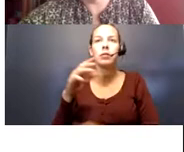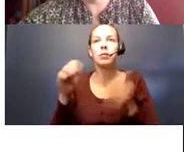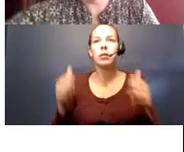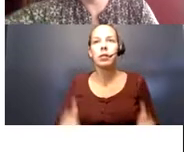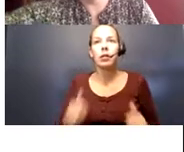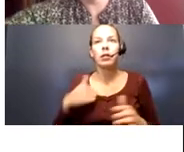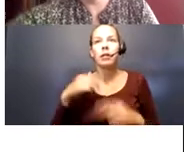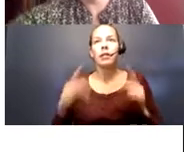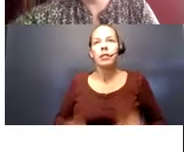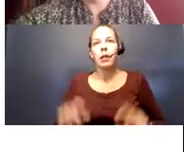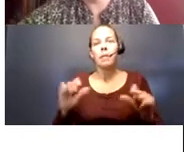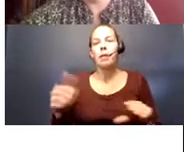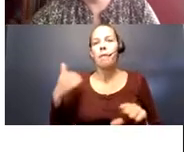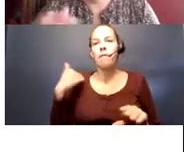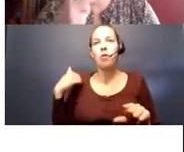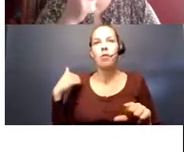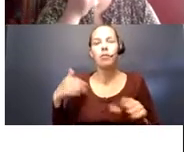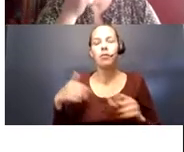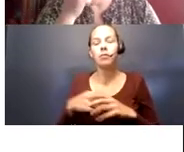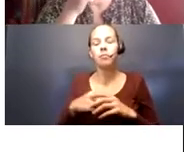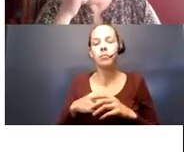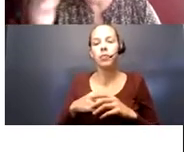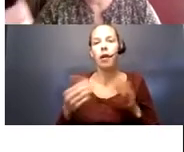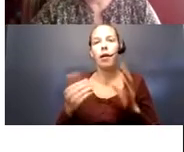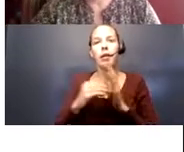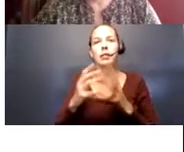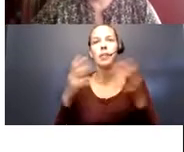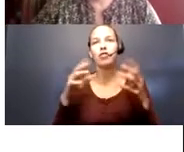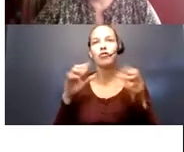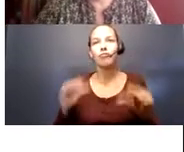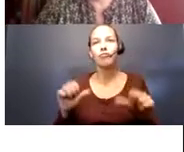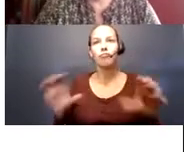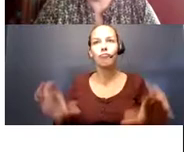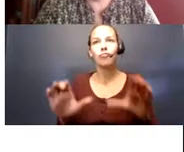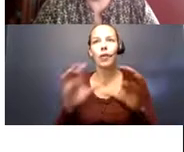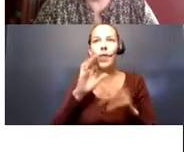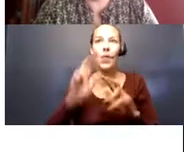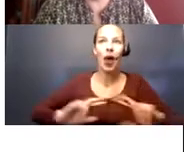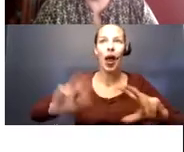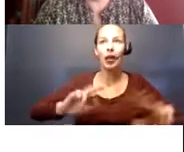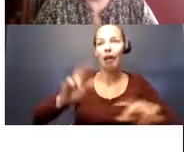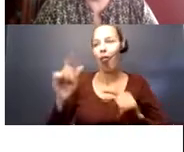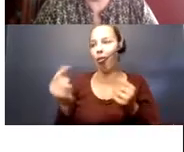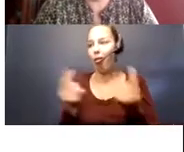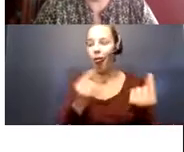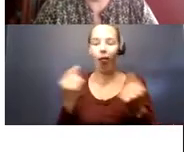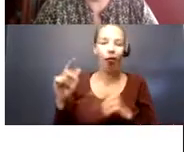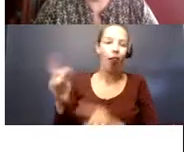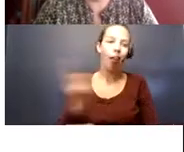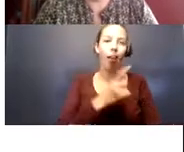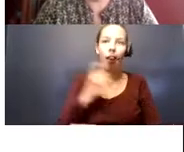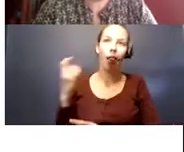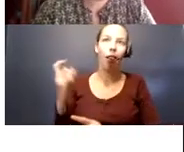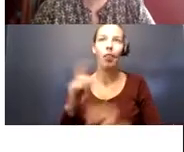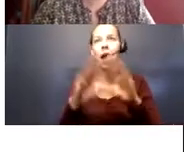physical ability that they once had. So again, as much as they can stay active. Whether it is just walking around the house. Doing some laps in the house. Or if